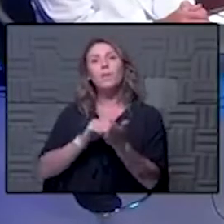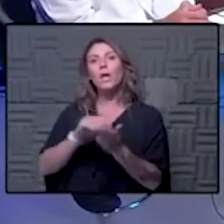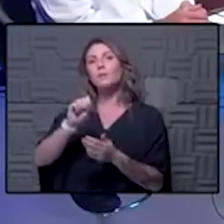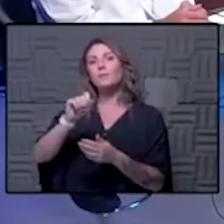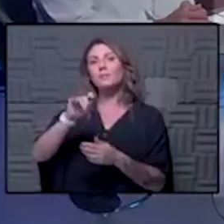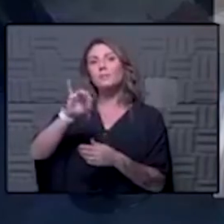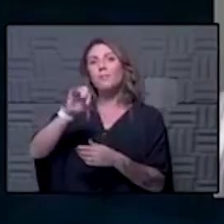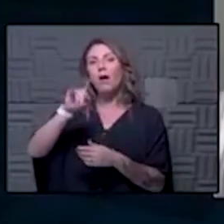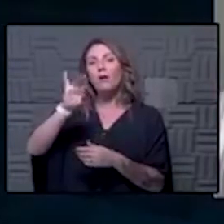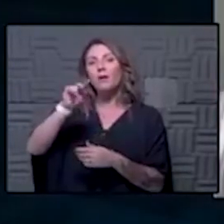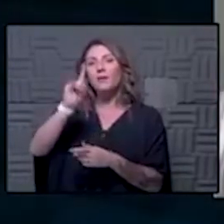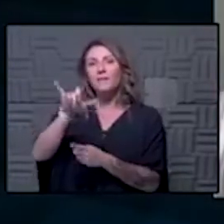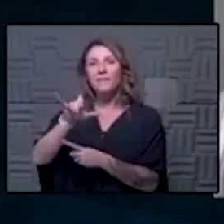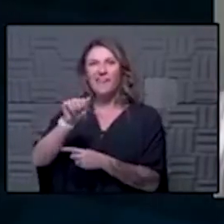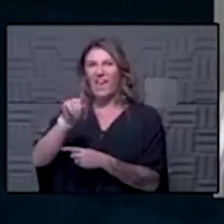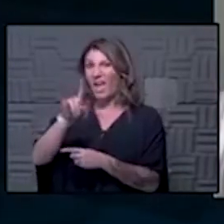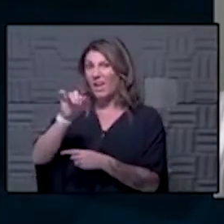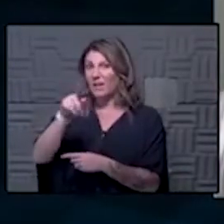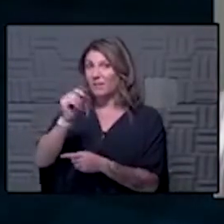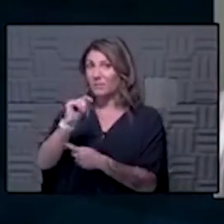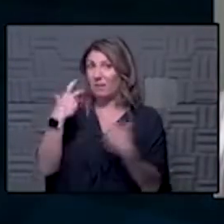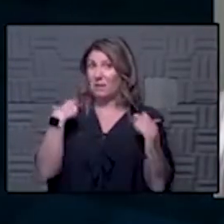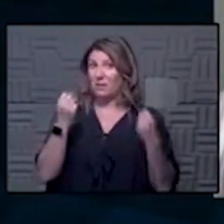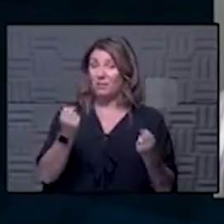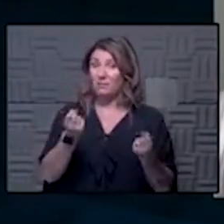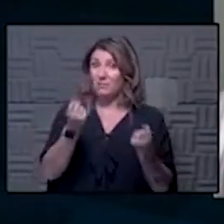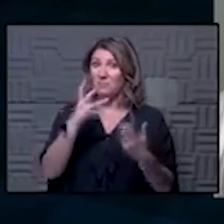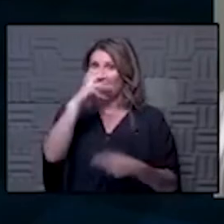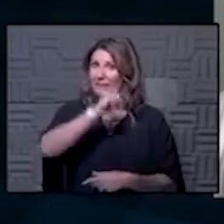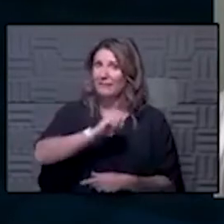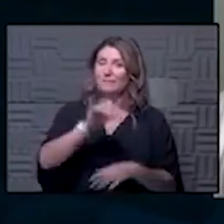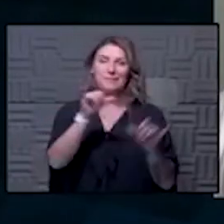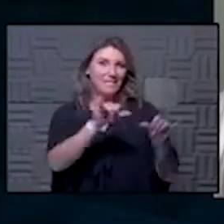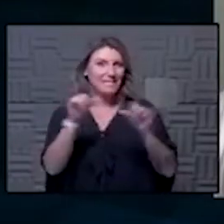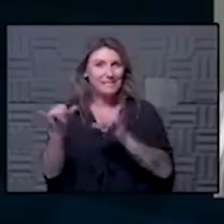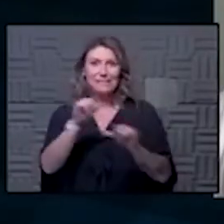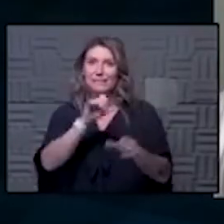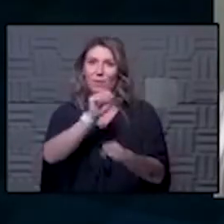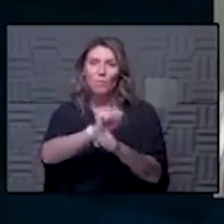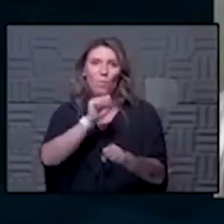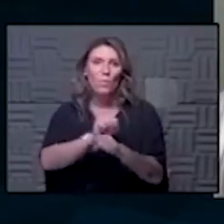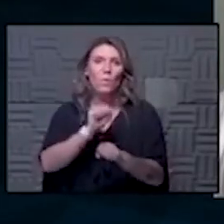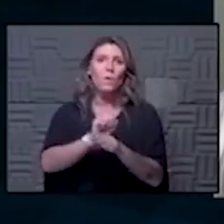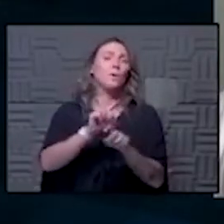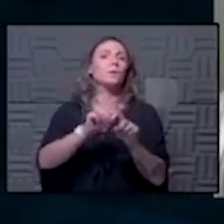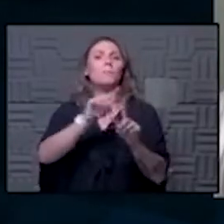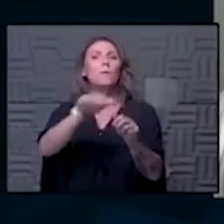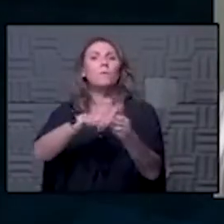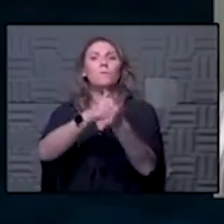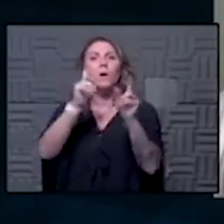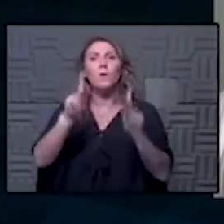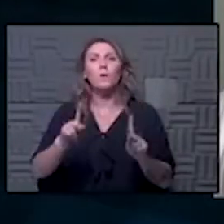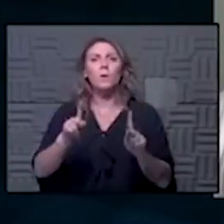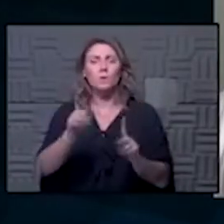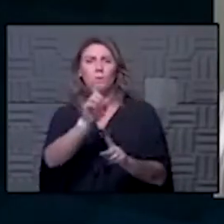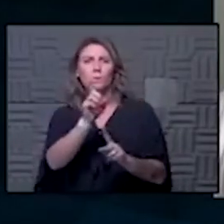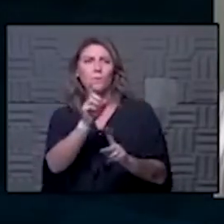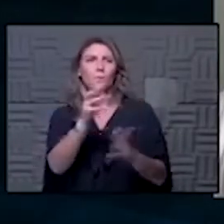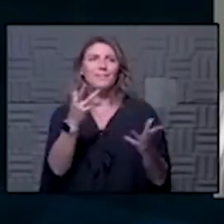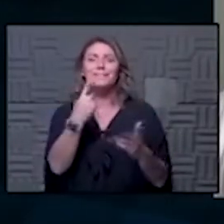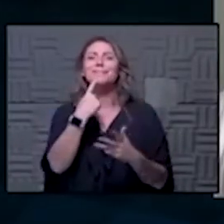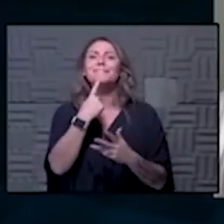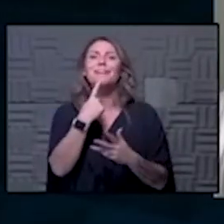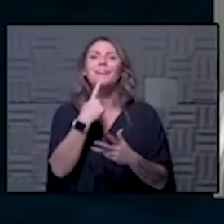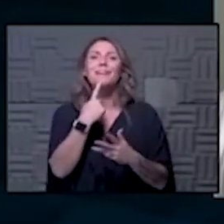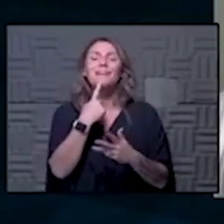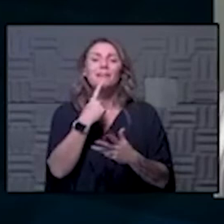AdventHealth I'm gonna guess there's a lot of work being done as well in that regard but as a follow-up to that what can you say to folks